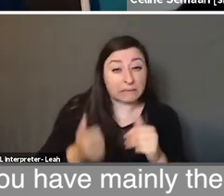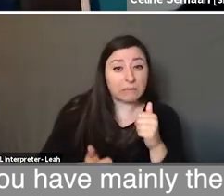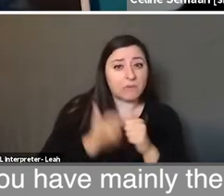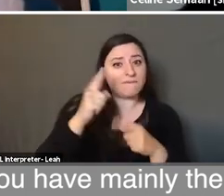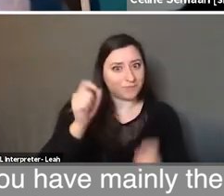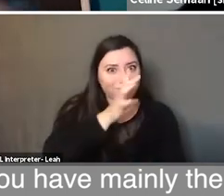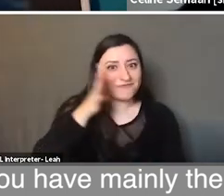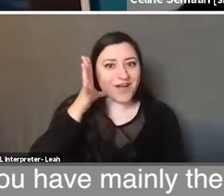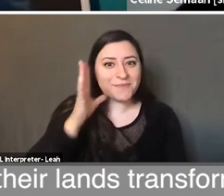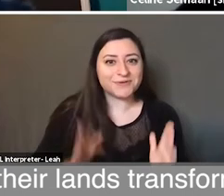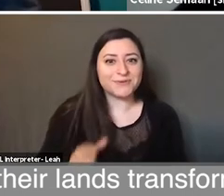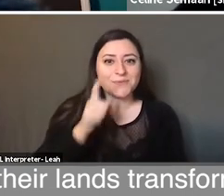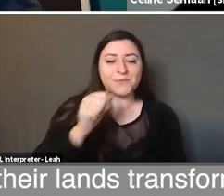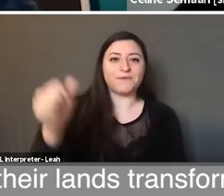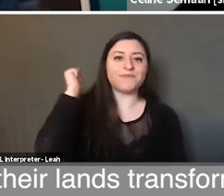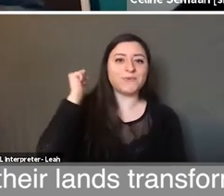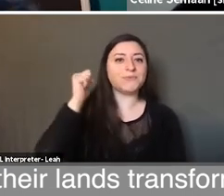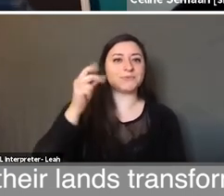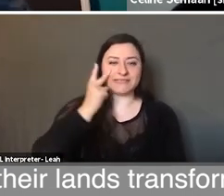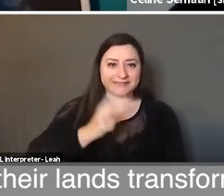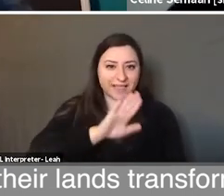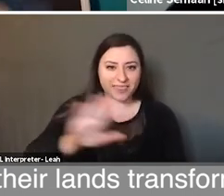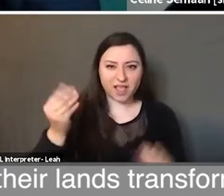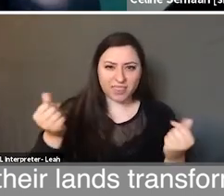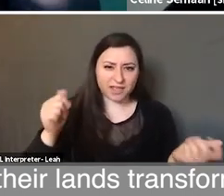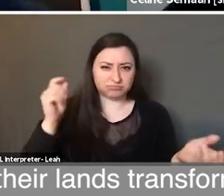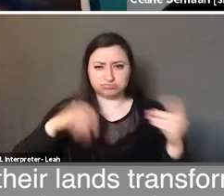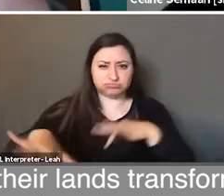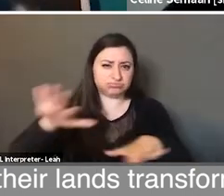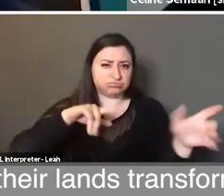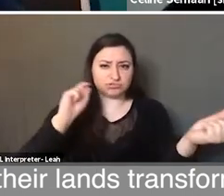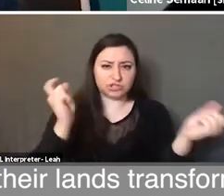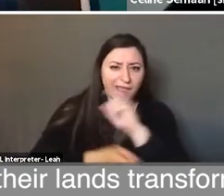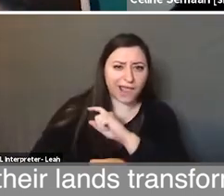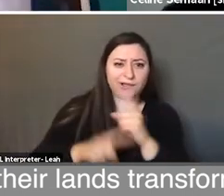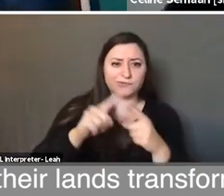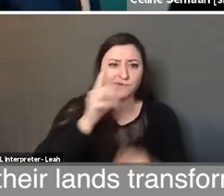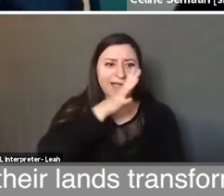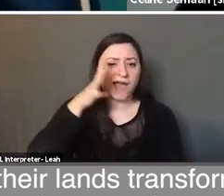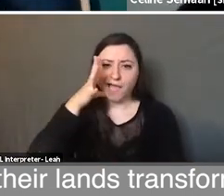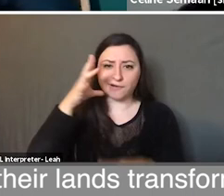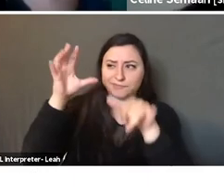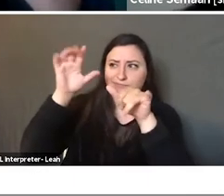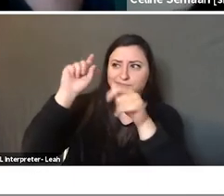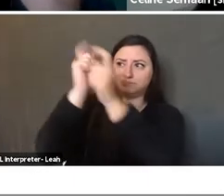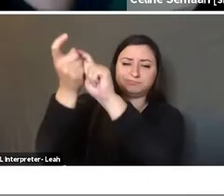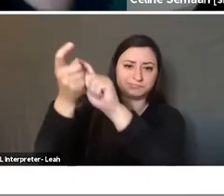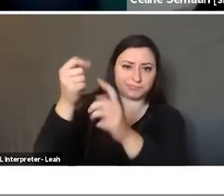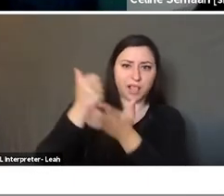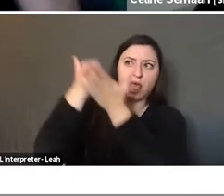farmers who refused to see their lands transformed to and agricultural pattern that would serve